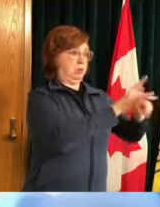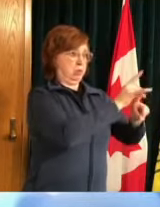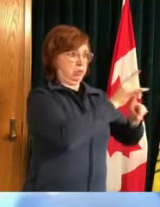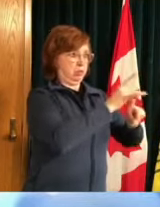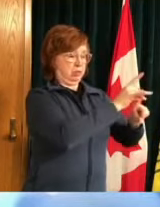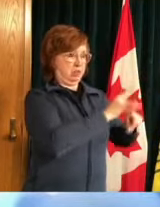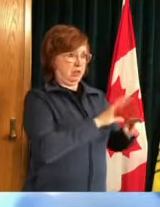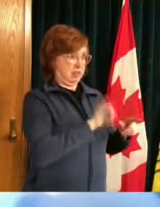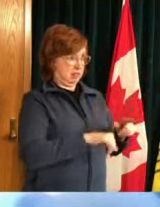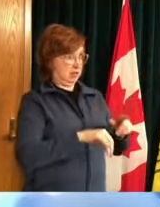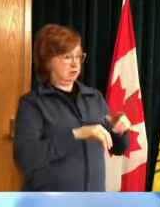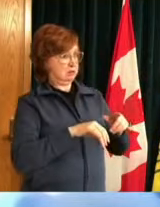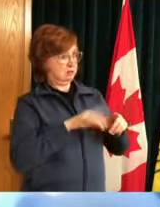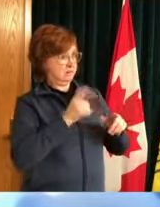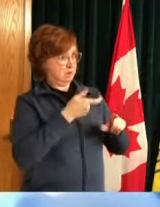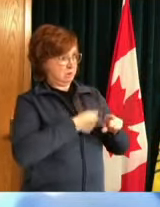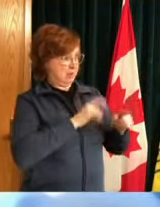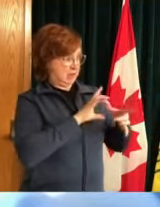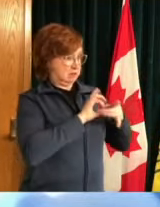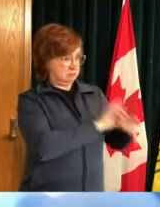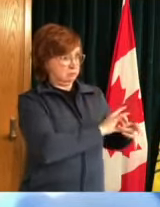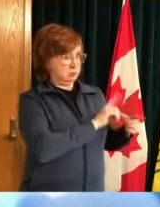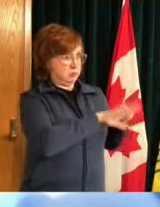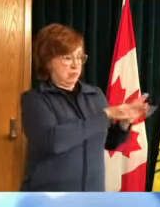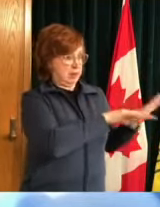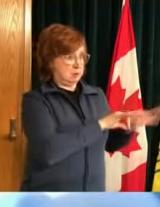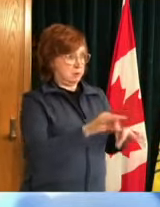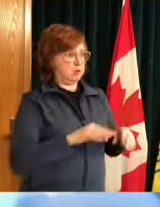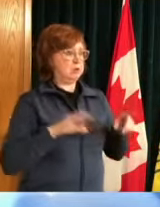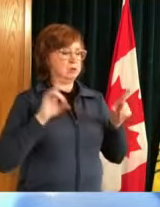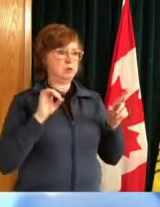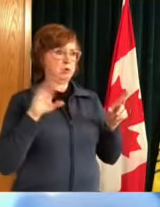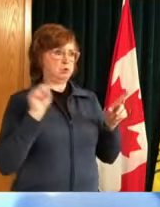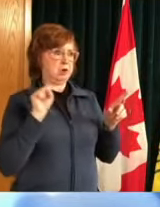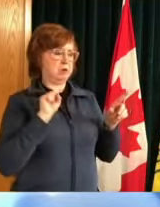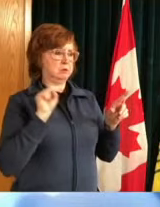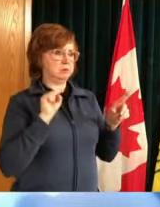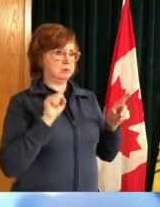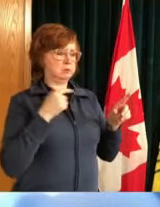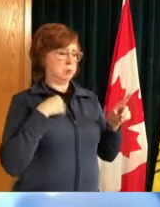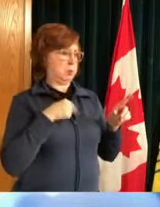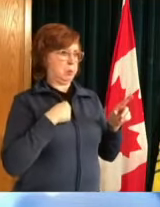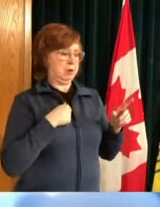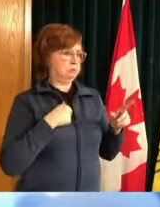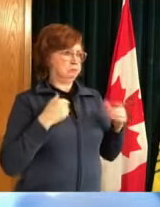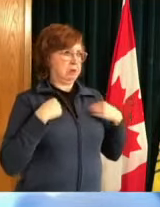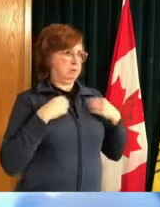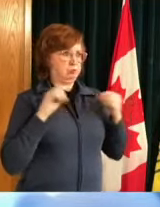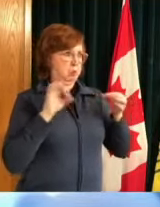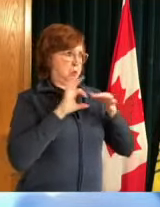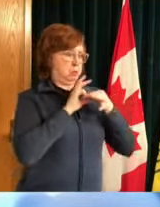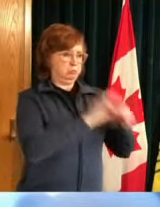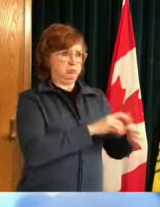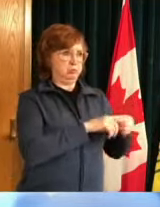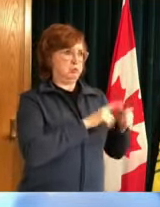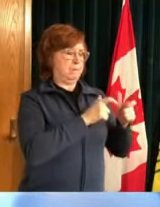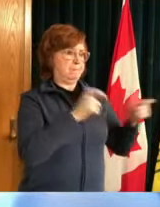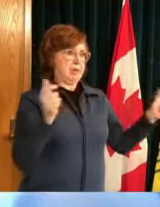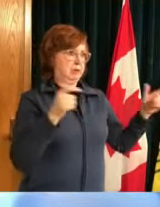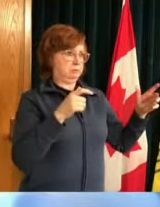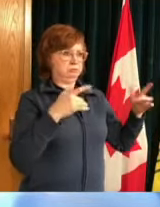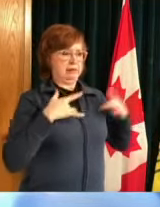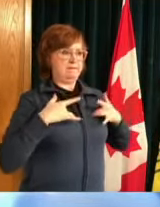to uh other uh mass transmission events and that wouldn't you know not having that linkage is not